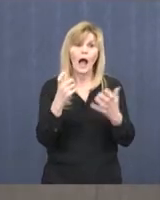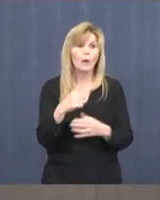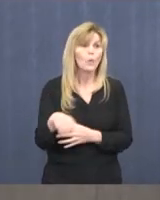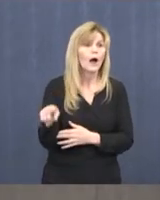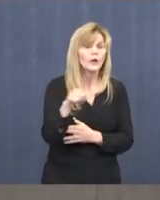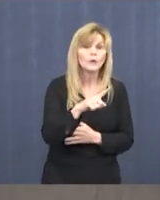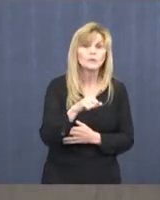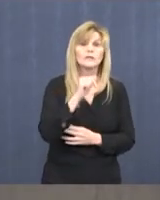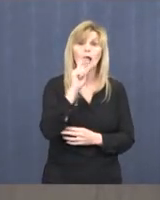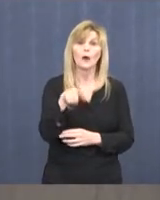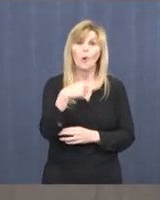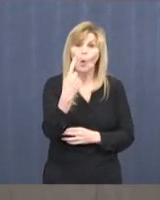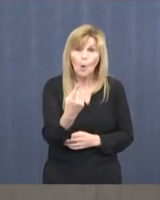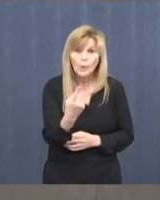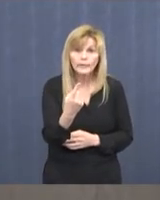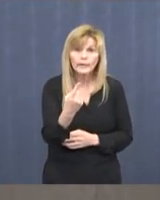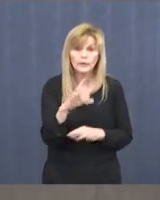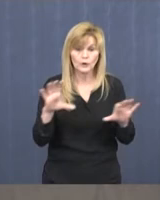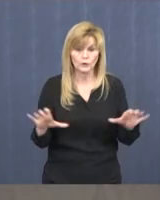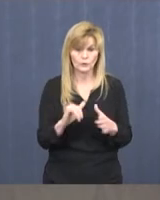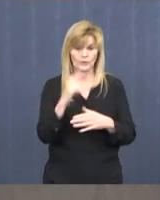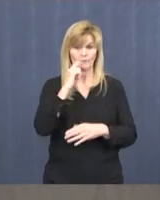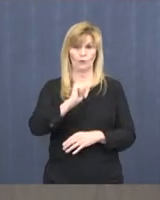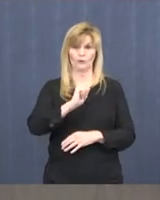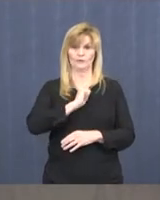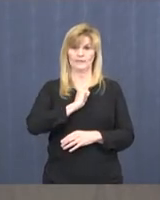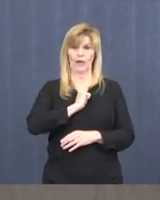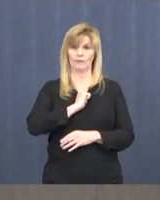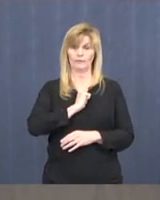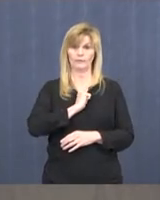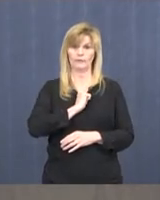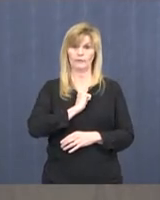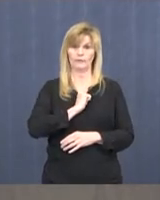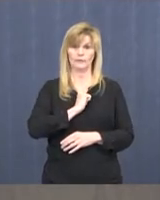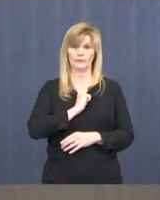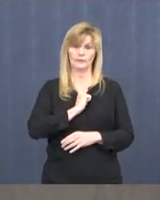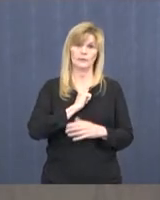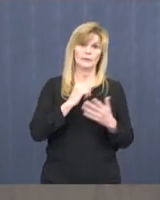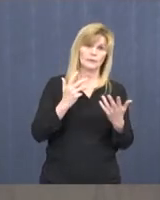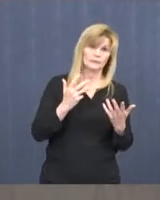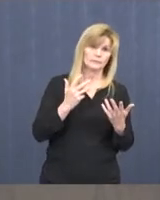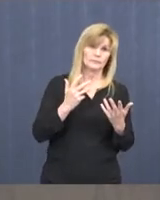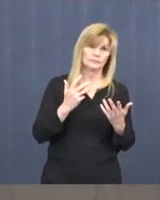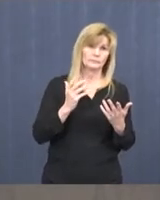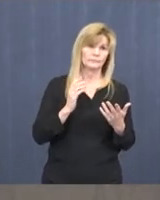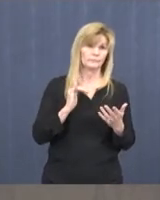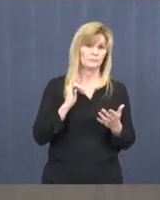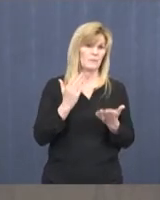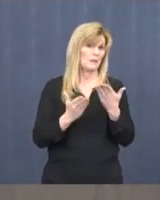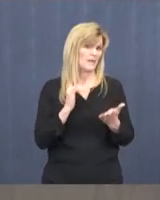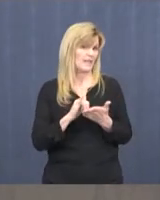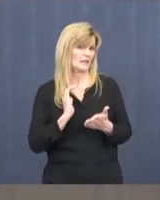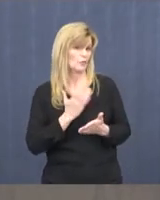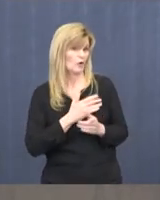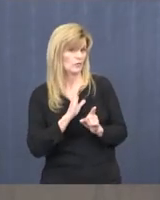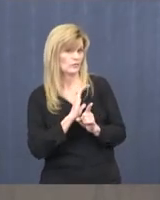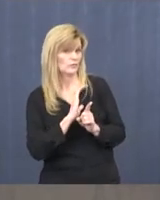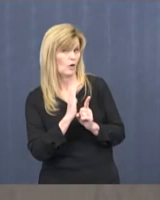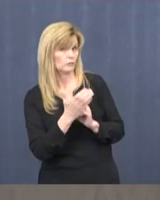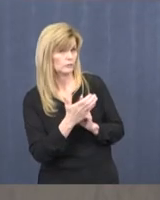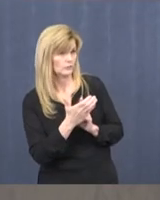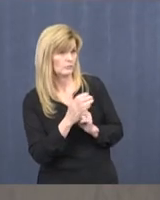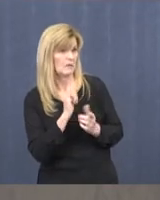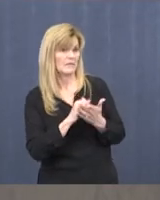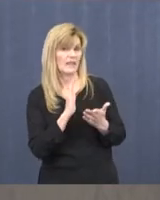not for yourself, because we're of that maybe culture and maybe generation.